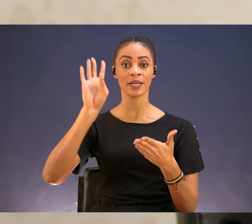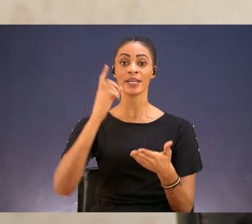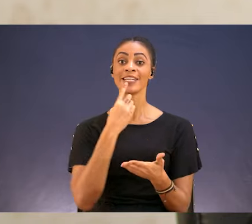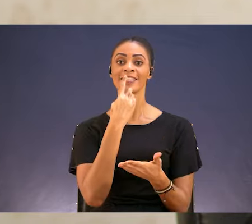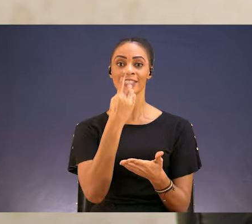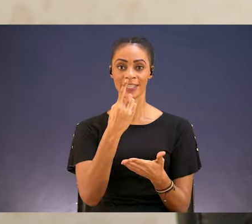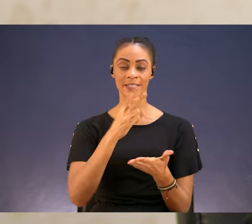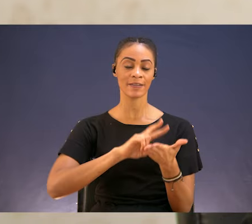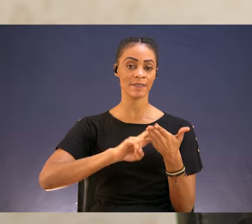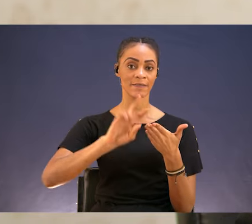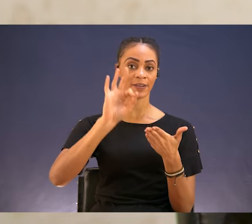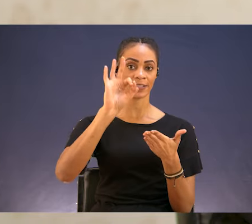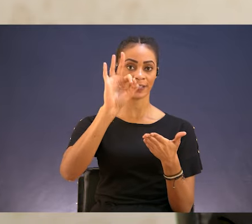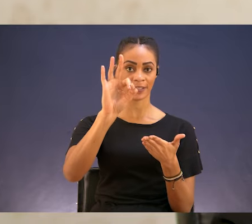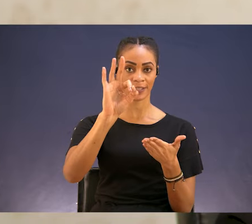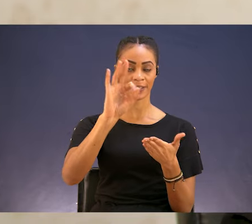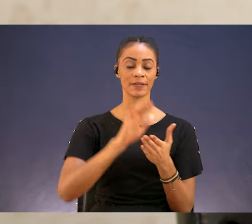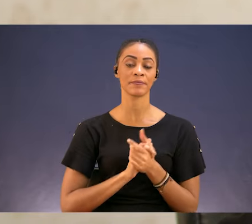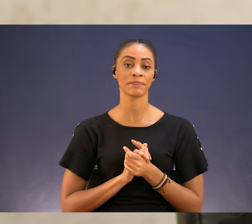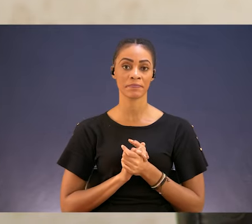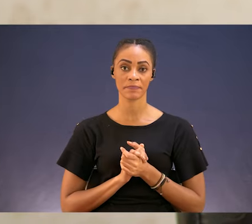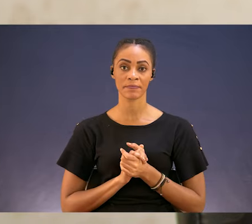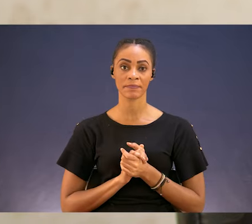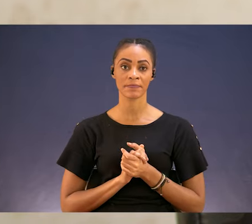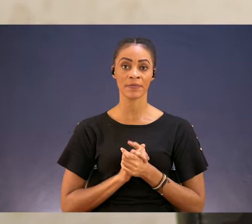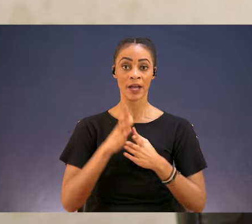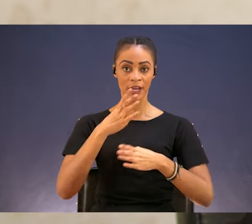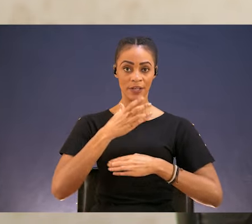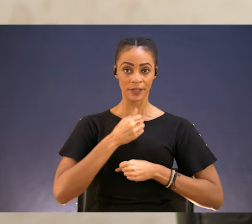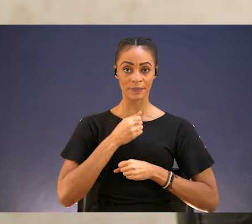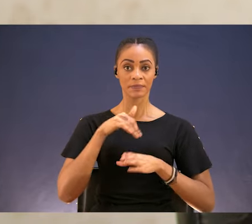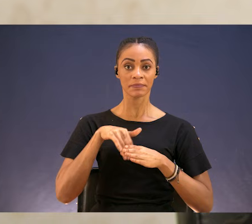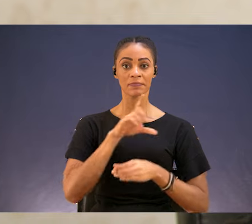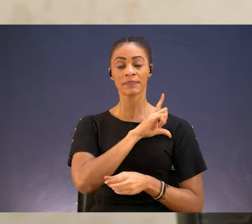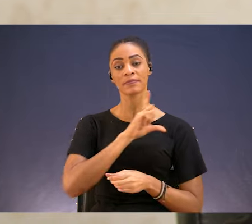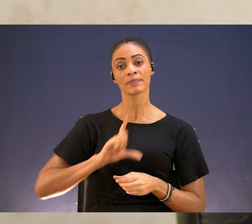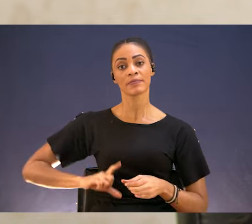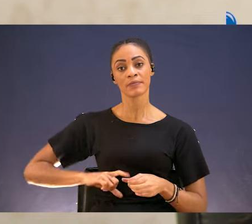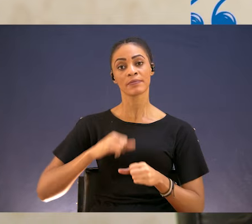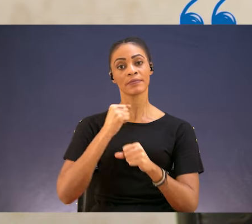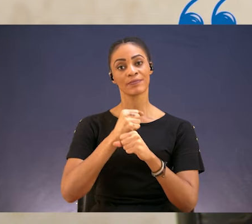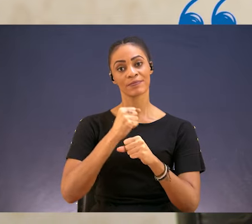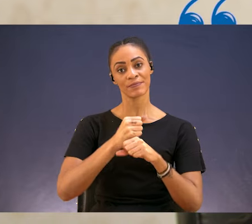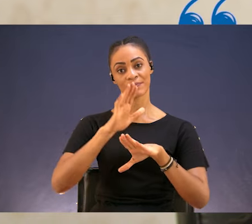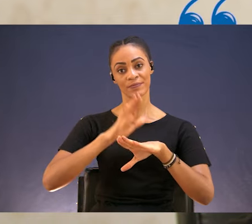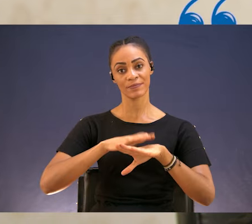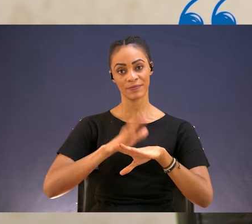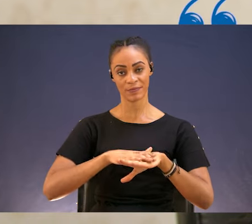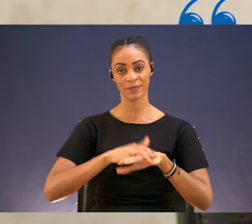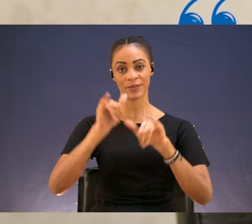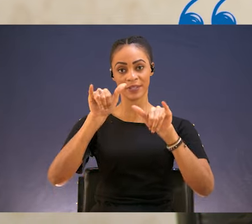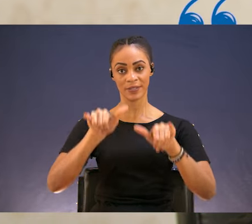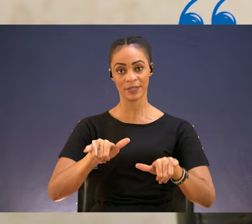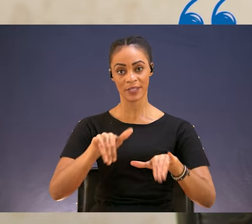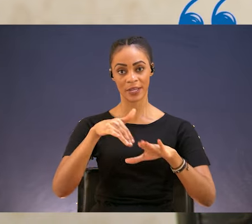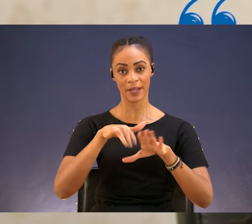begins by saying, verse 3, Psalms 37 verse 3, Trust in the Lord and do